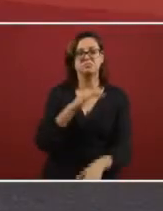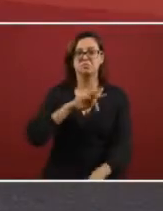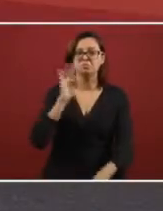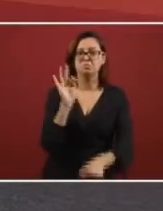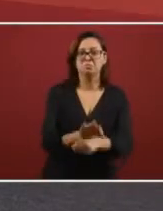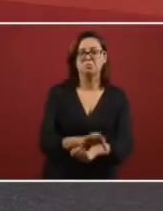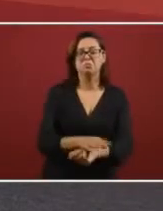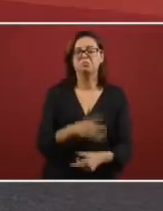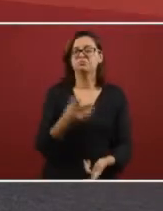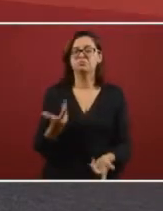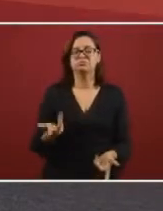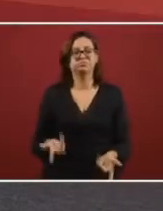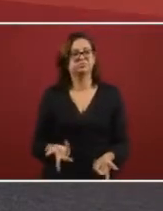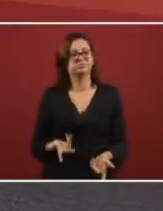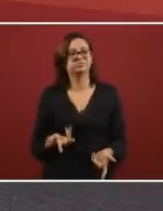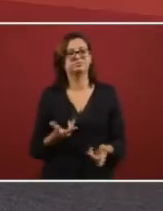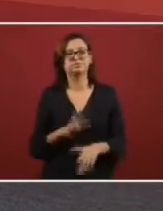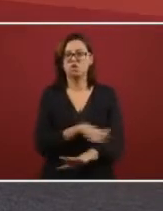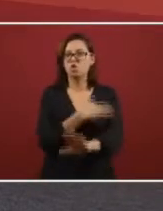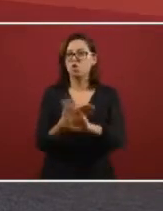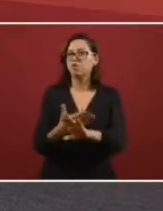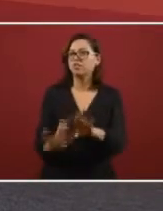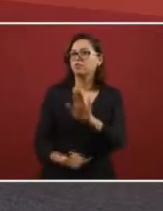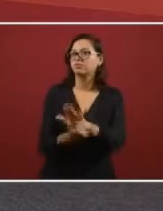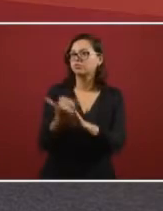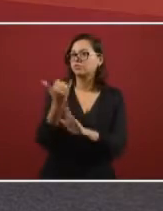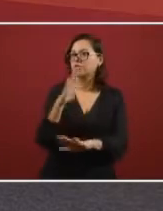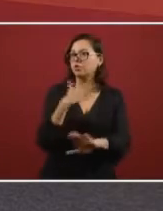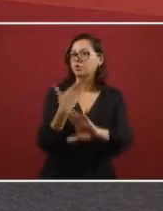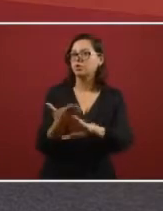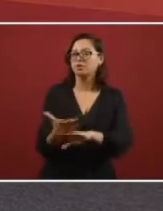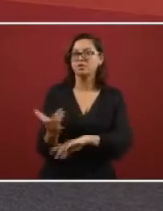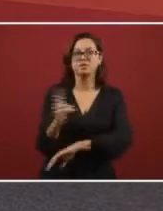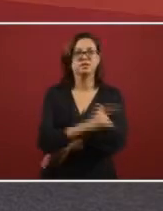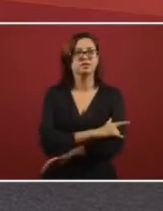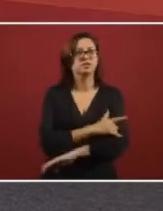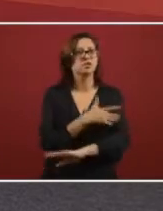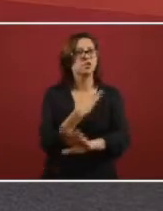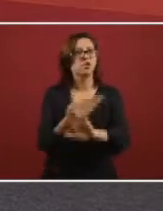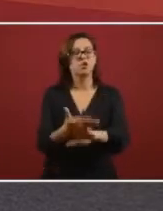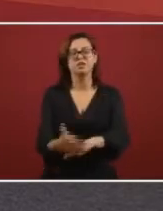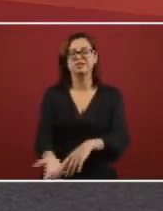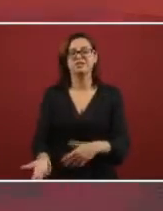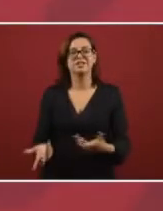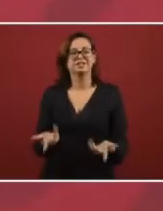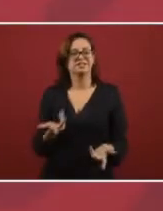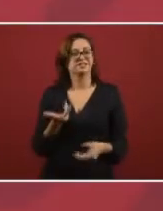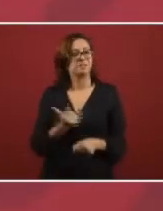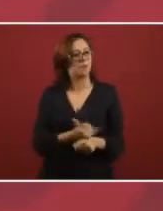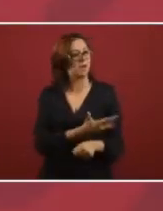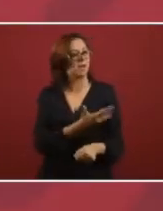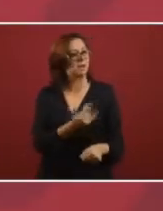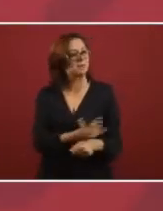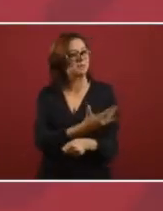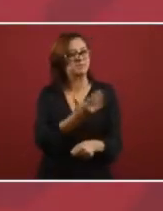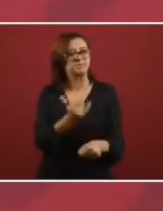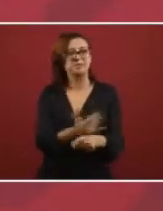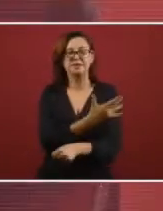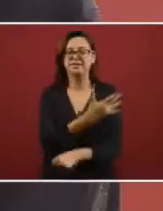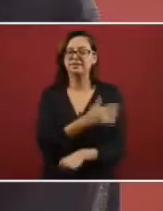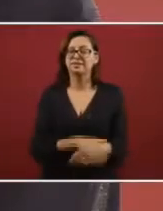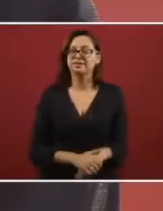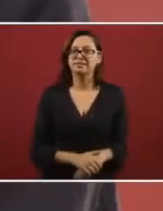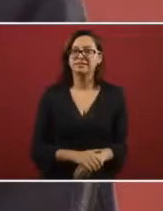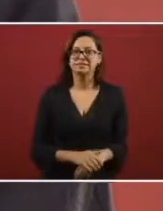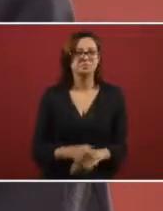They're the ones that promote the stops on the works. They